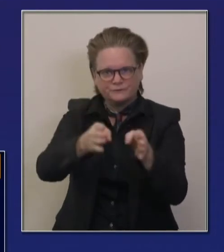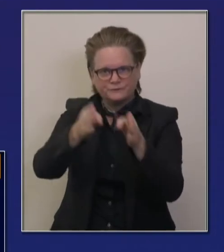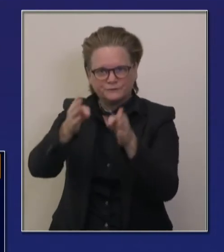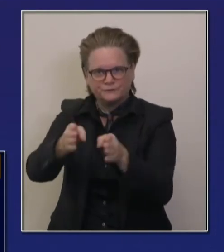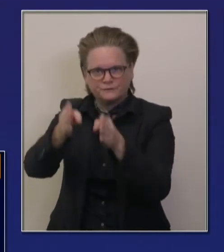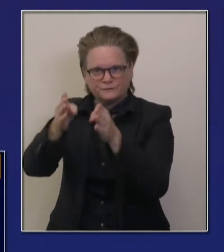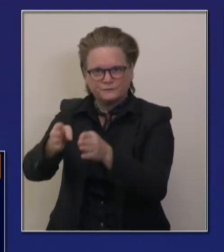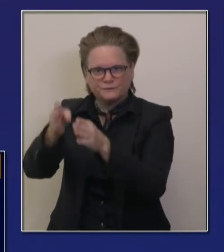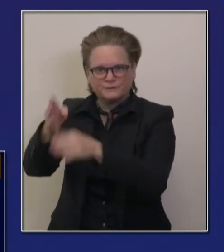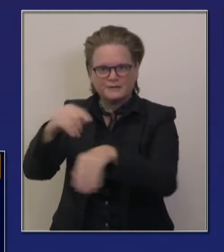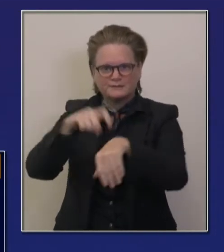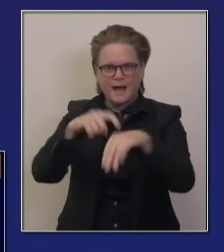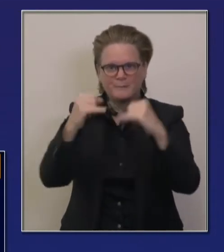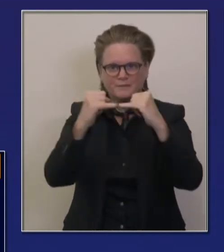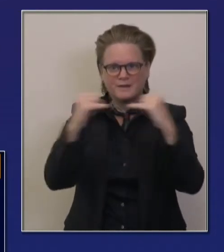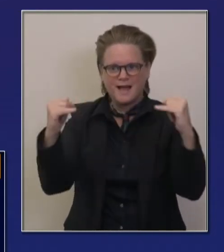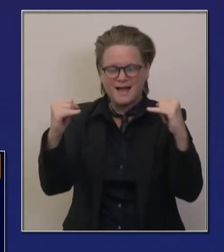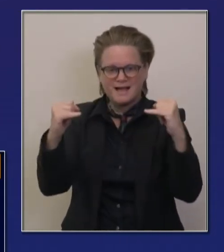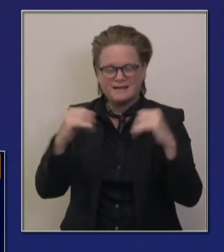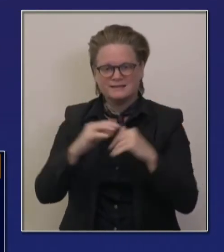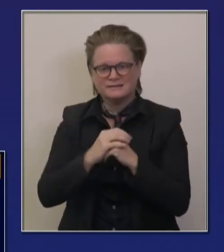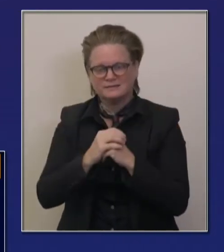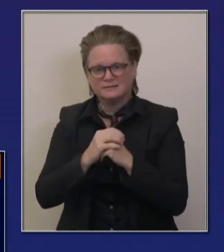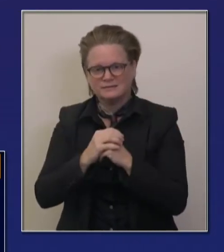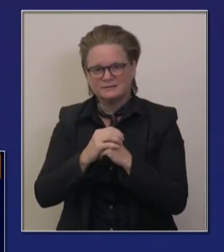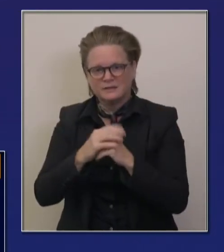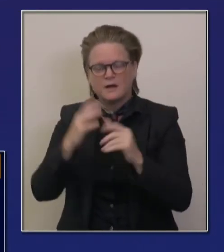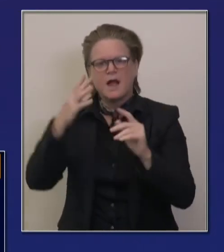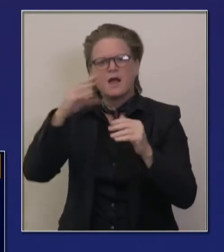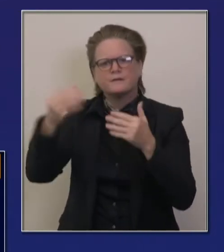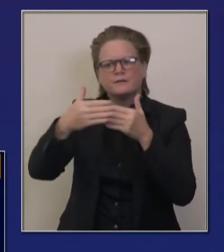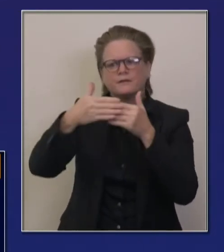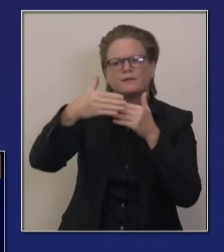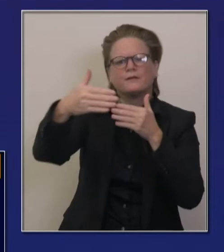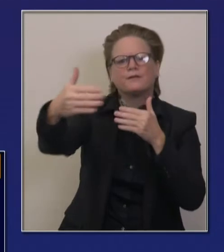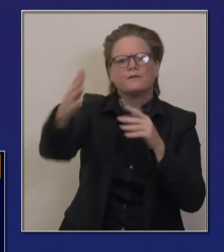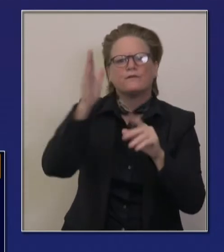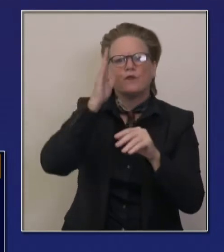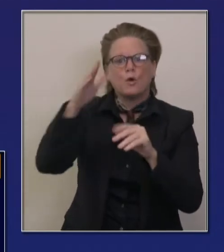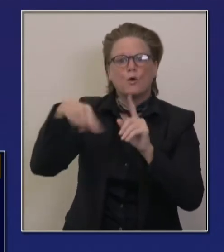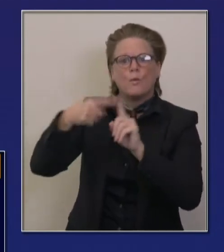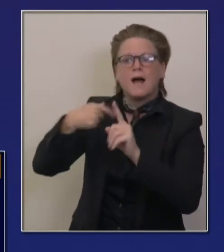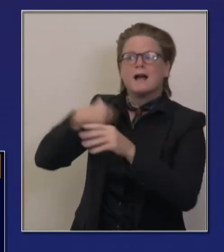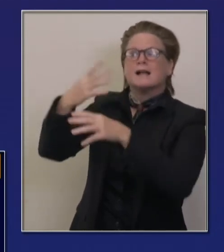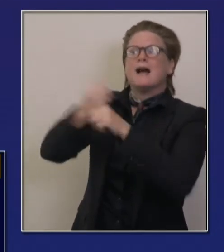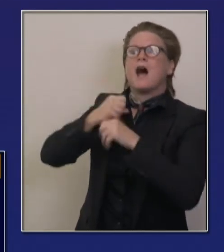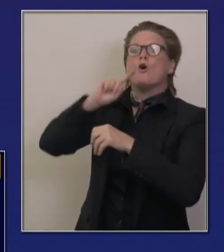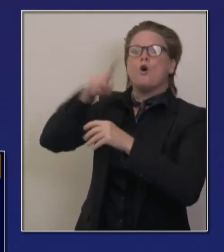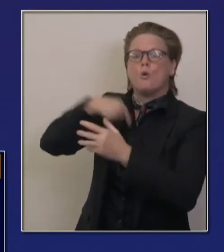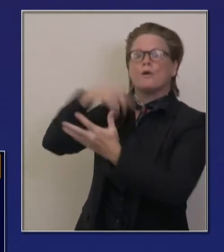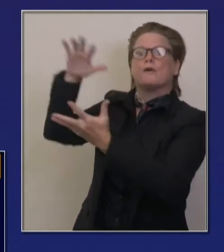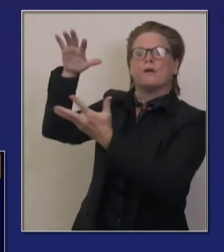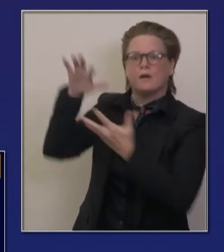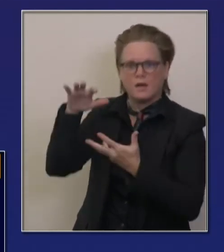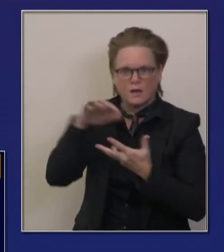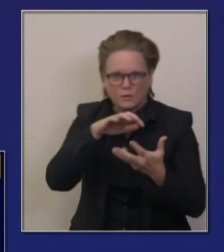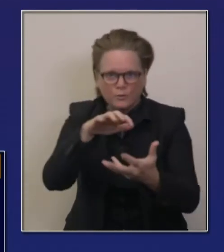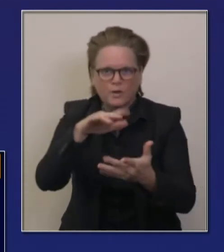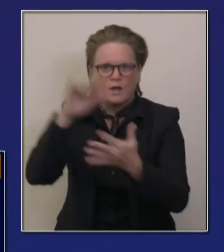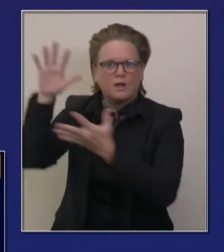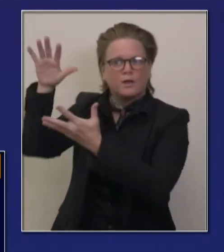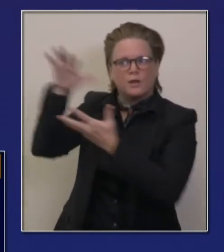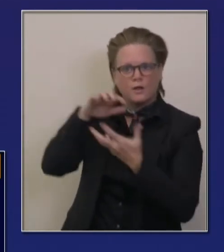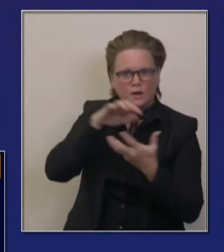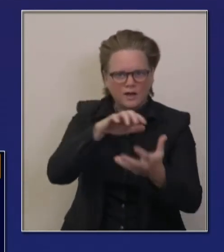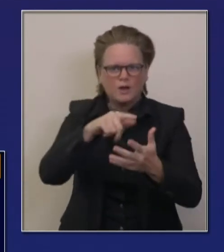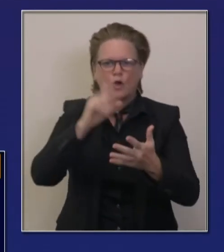of additional doses. So phase 1a has been completed. We have this community vaccine